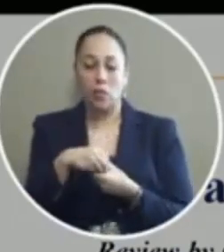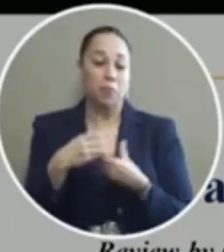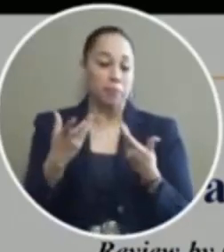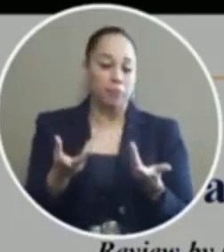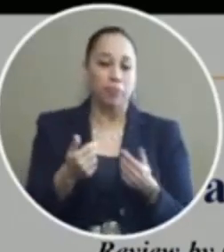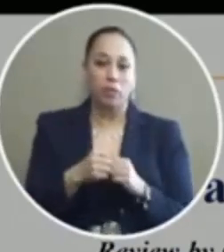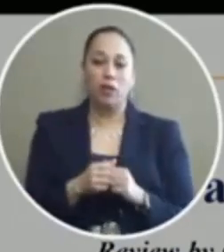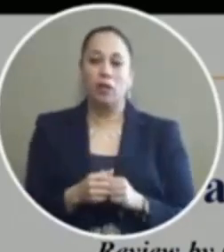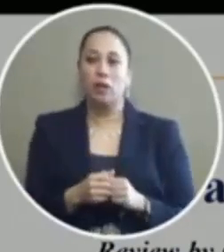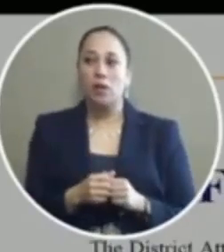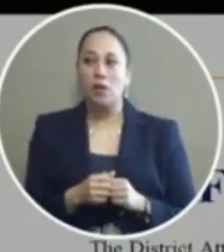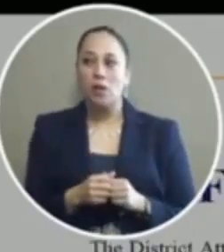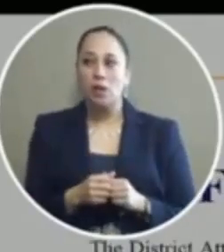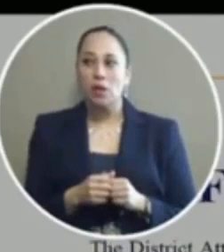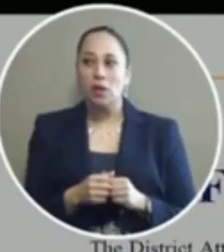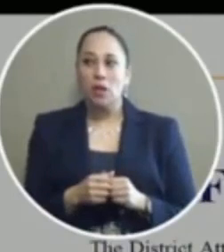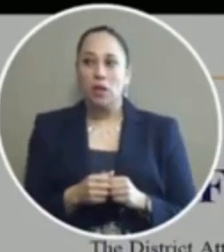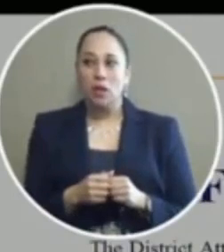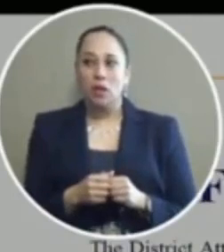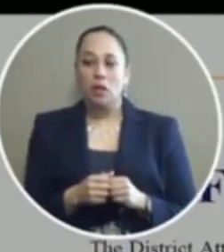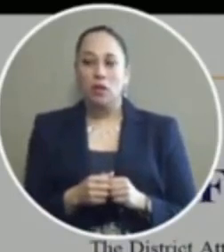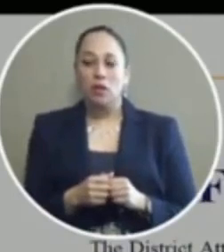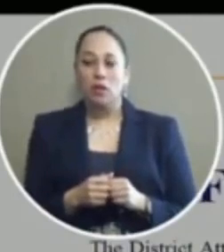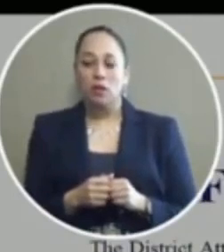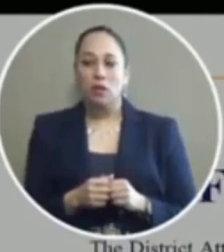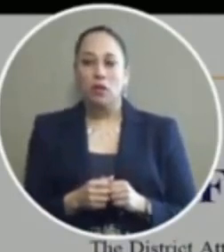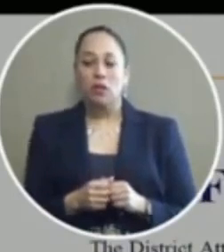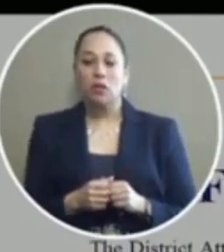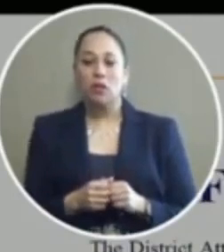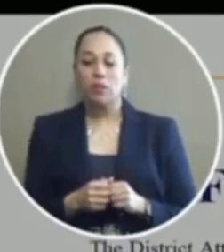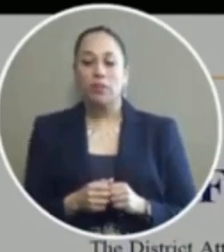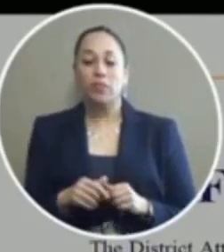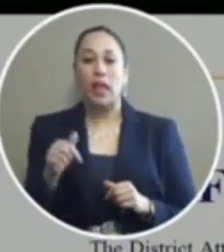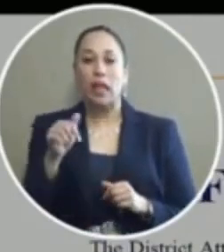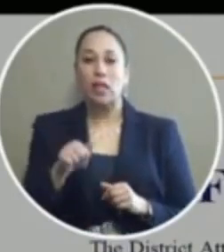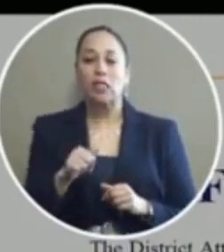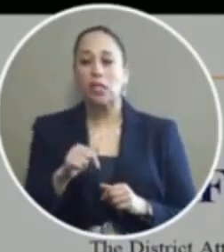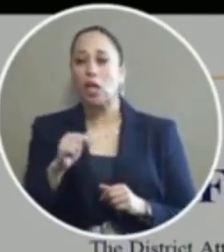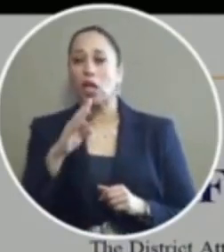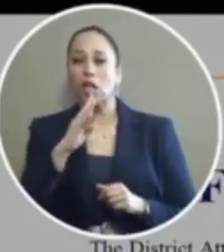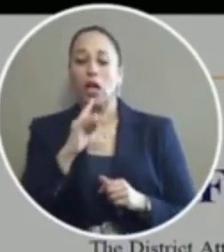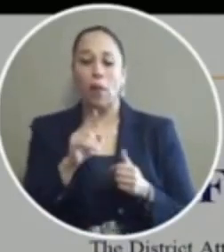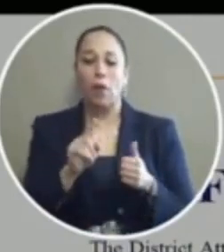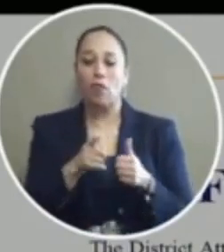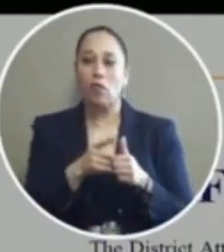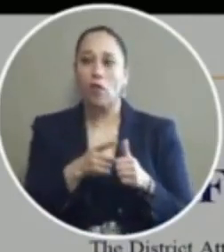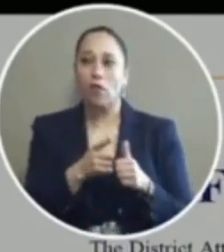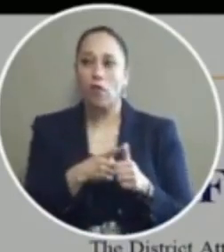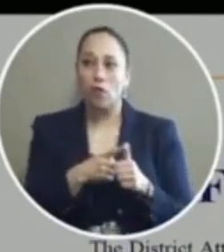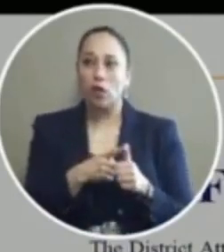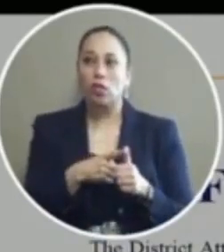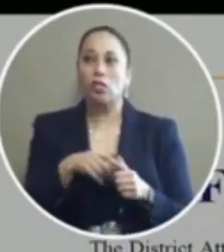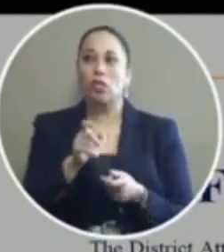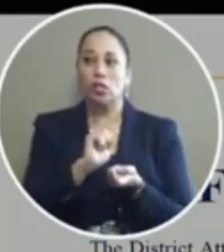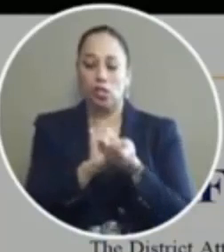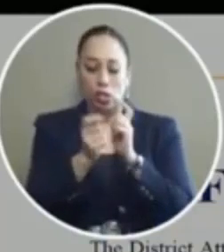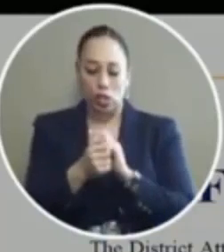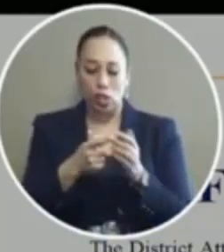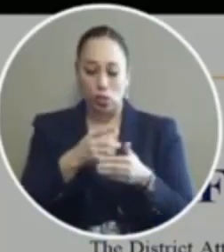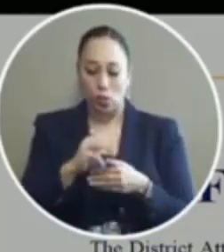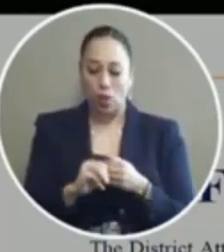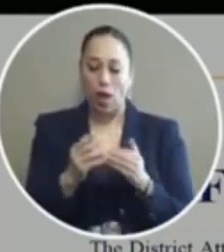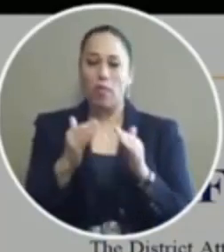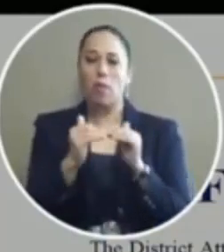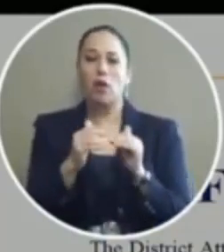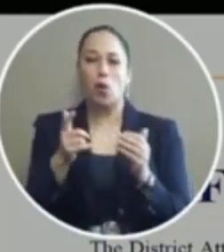next slide please on the next slide we're going to talk about first chance program and the reason for this is in the meetings